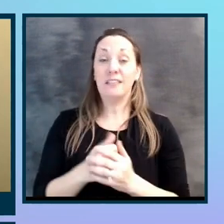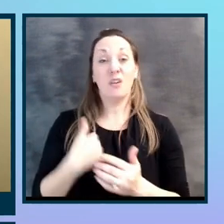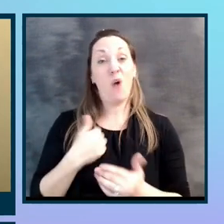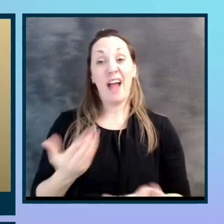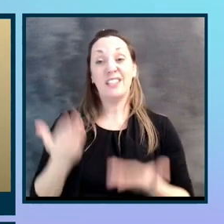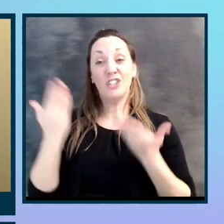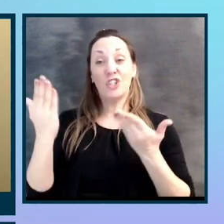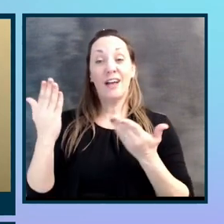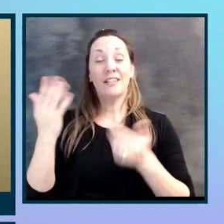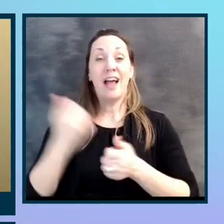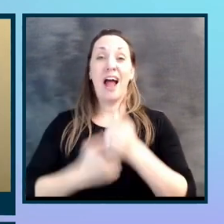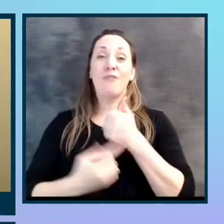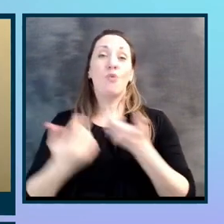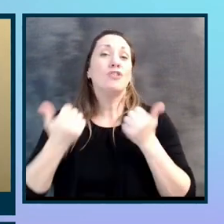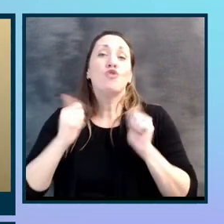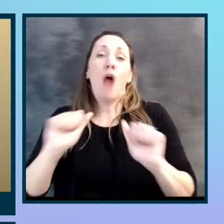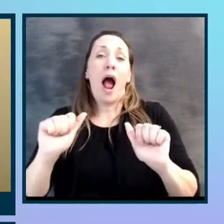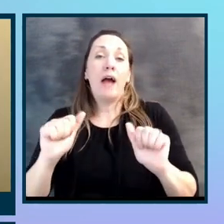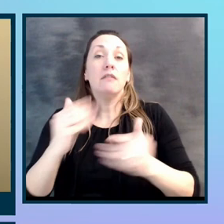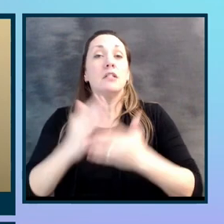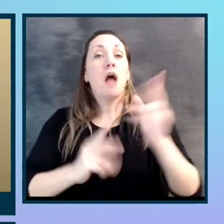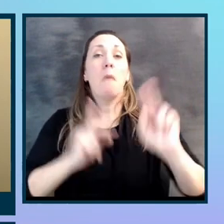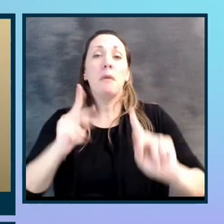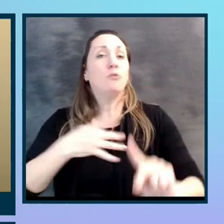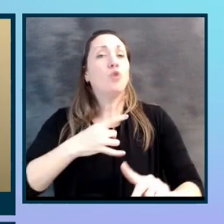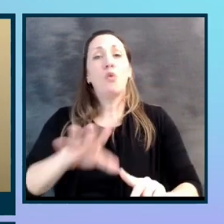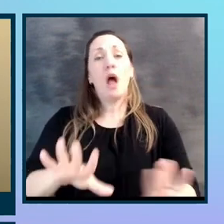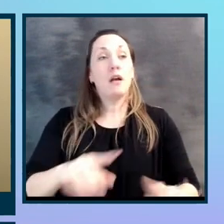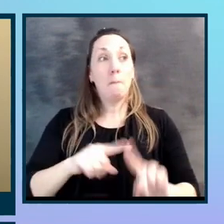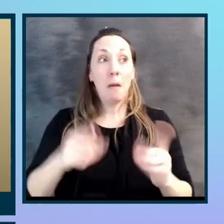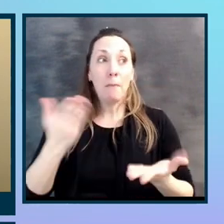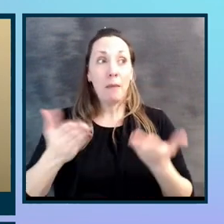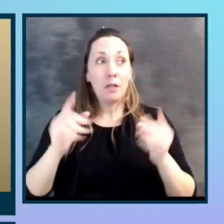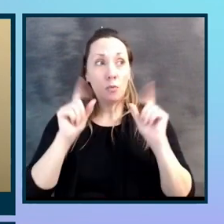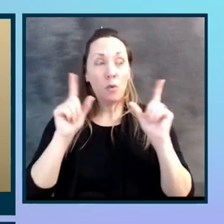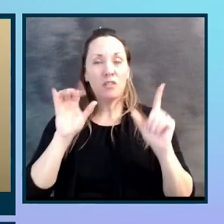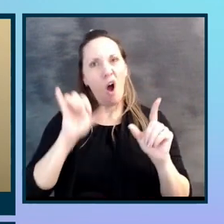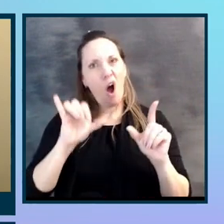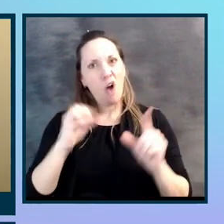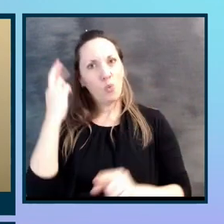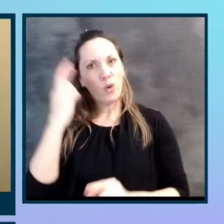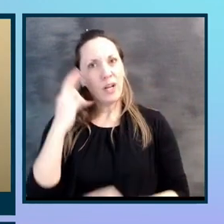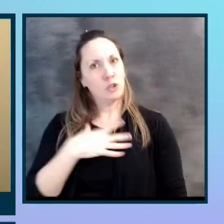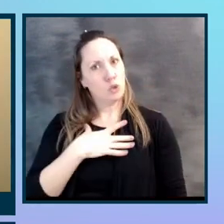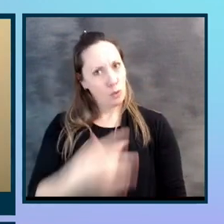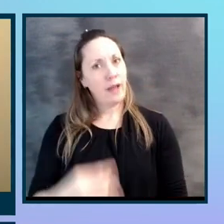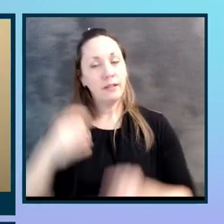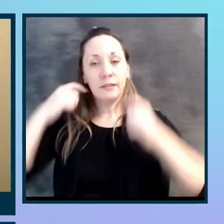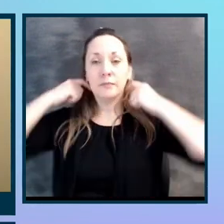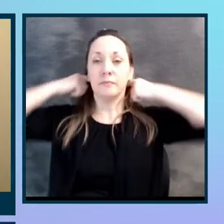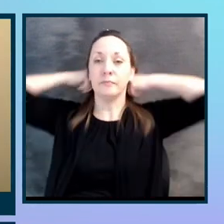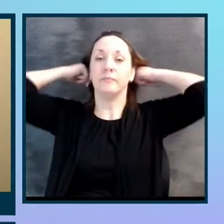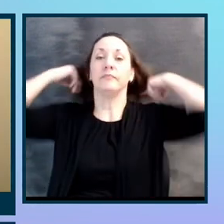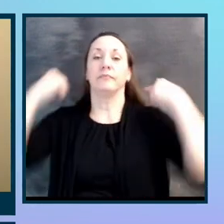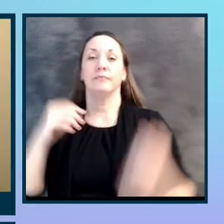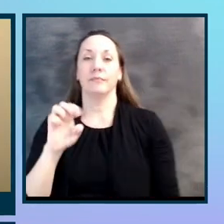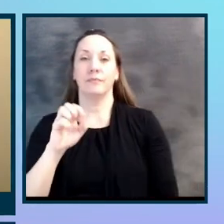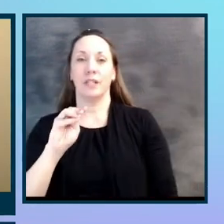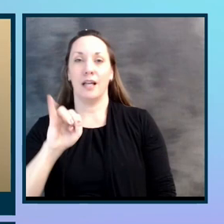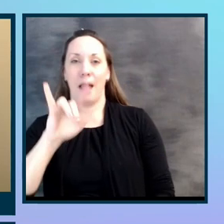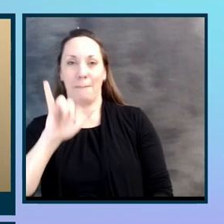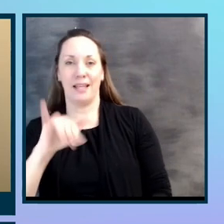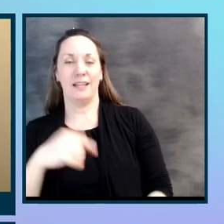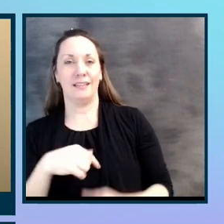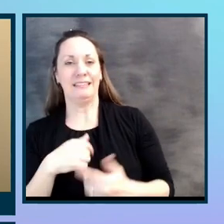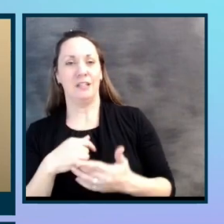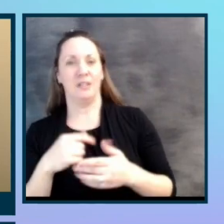everybody tried it. not for everybody, but you, you might surprise yourself and find a new hobby. Awesome. I have two, we're basically